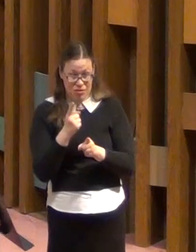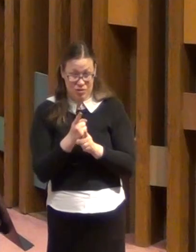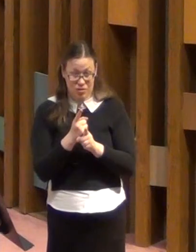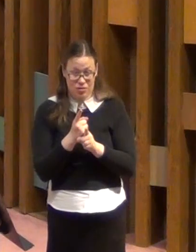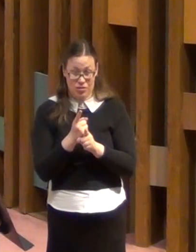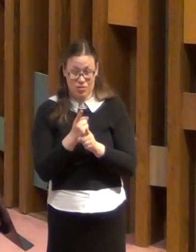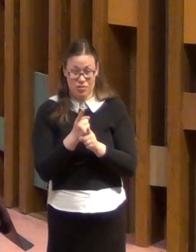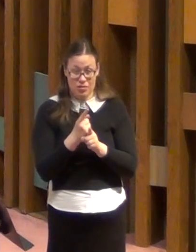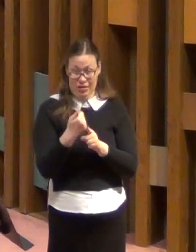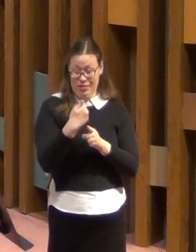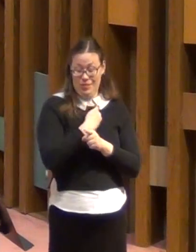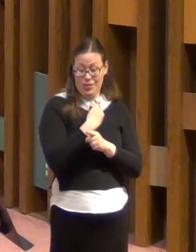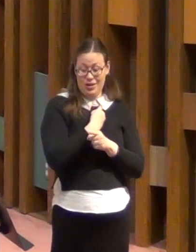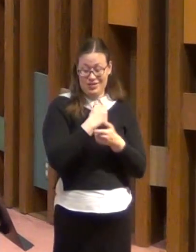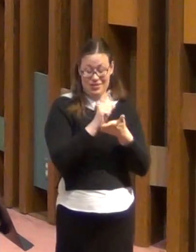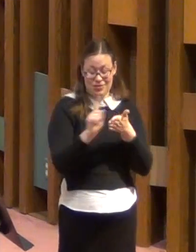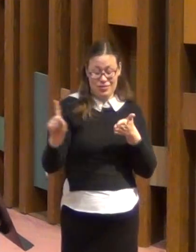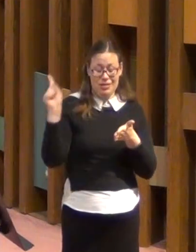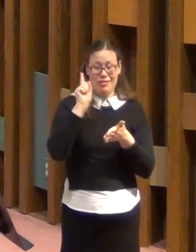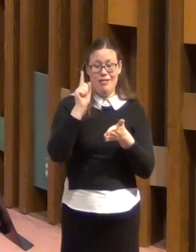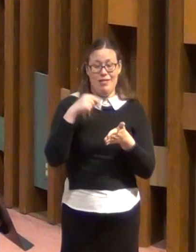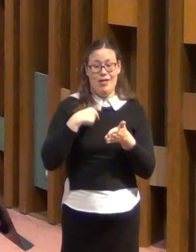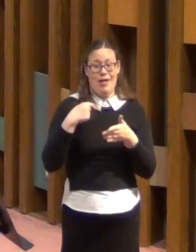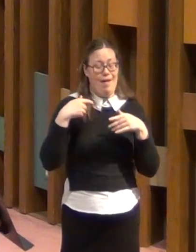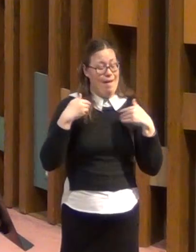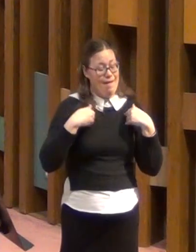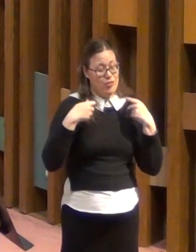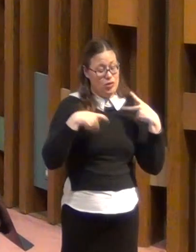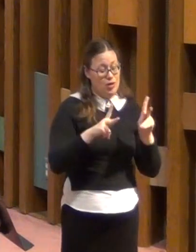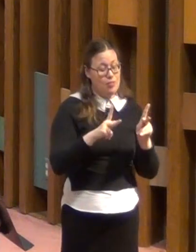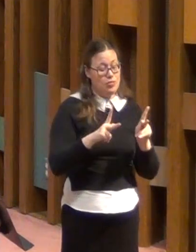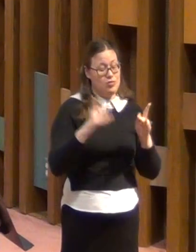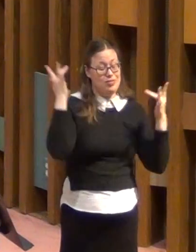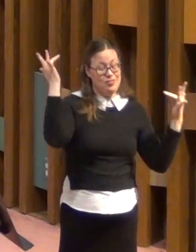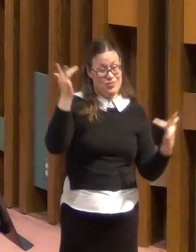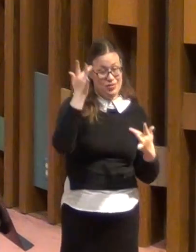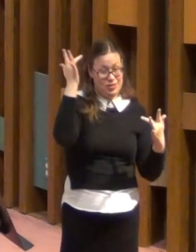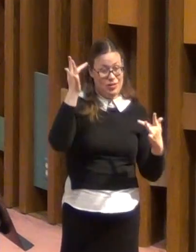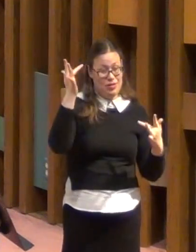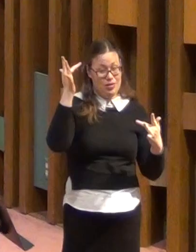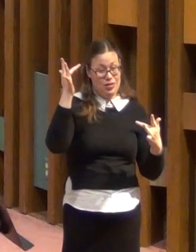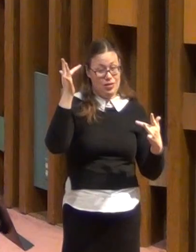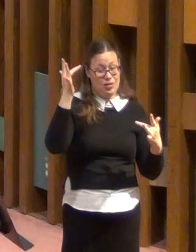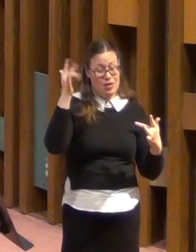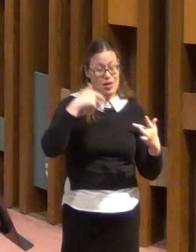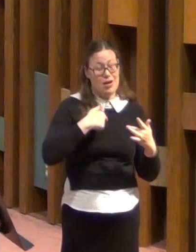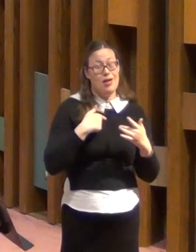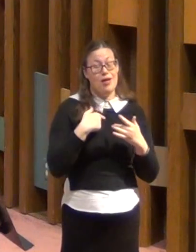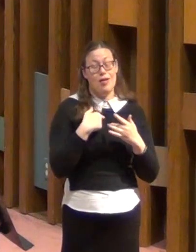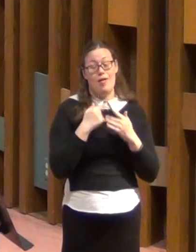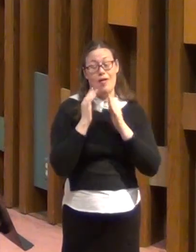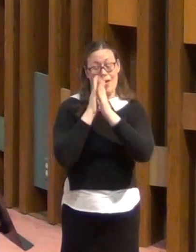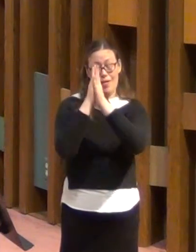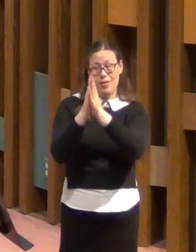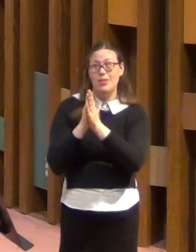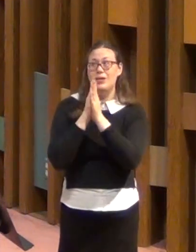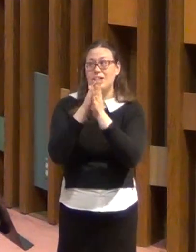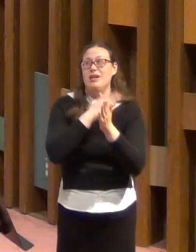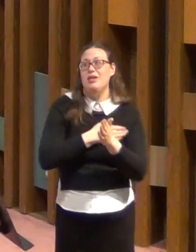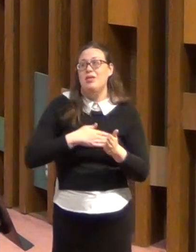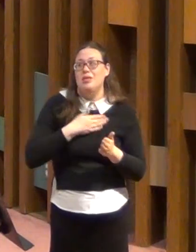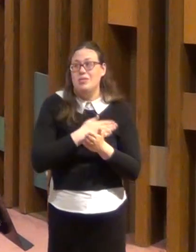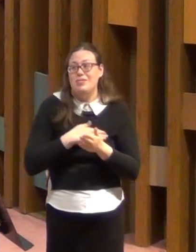I've had the opportunity to be ill for a few days over the last few weeks, and I have prayed for God to deliver